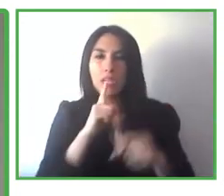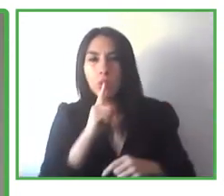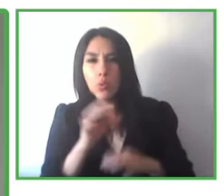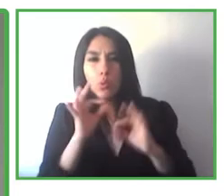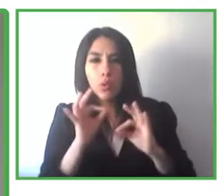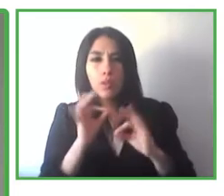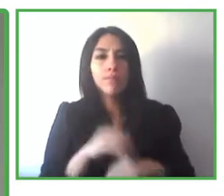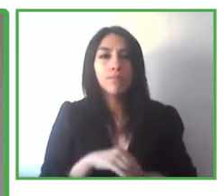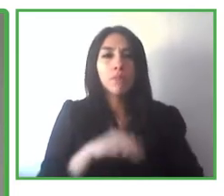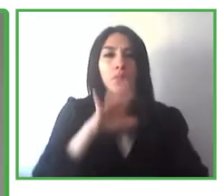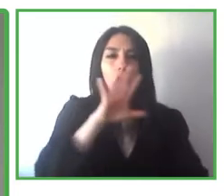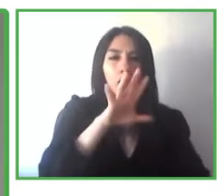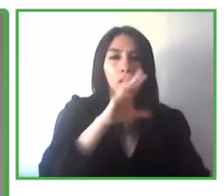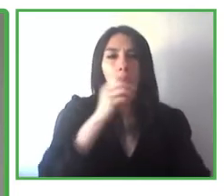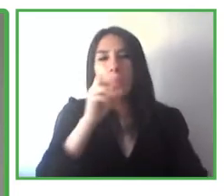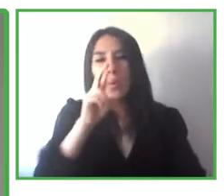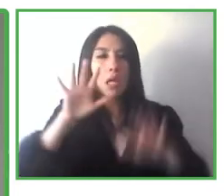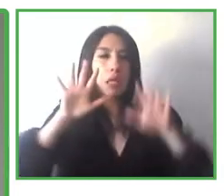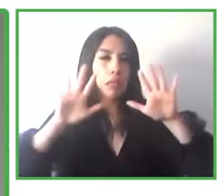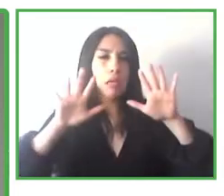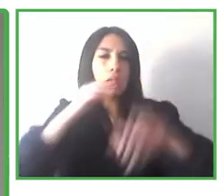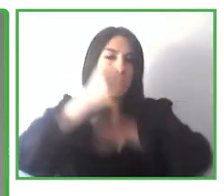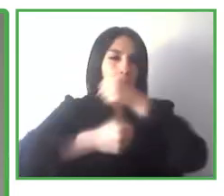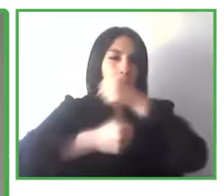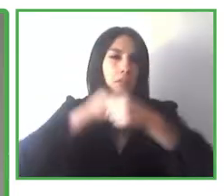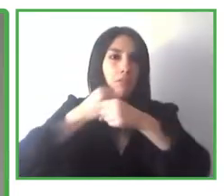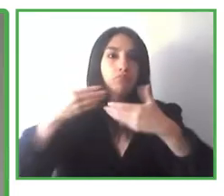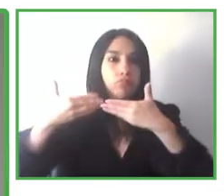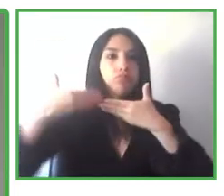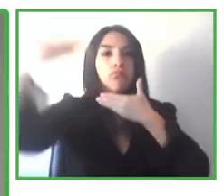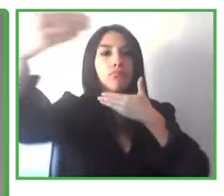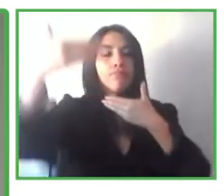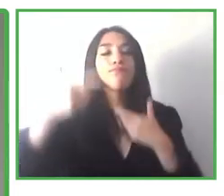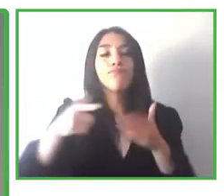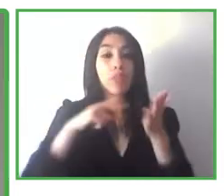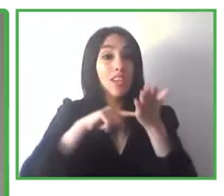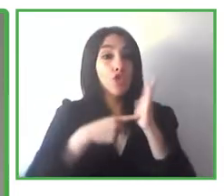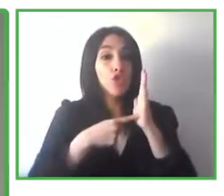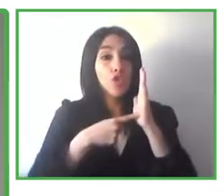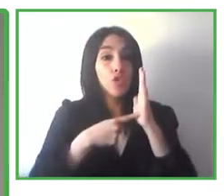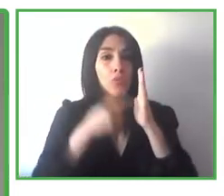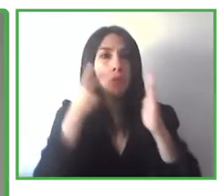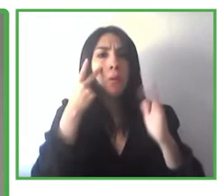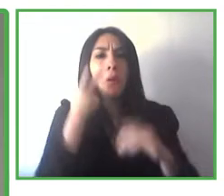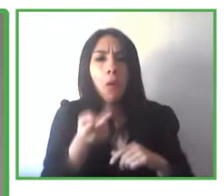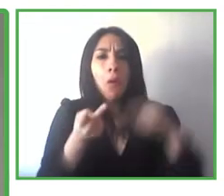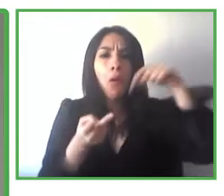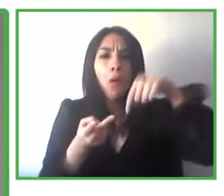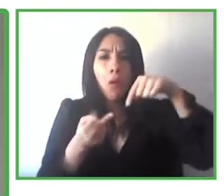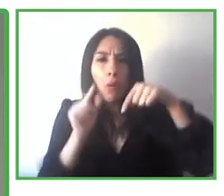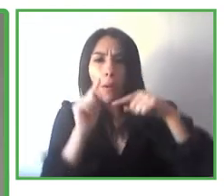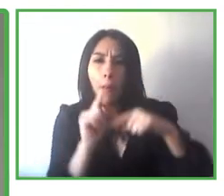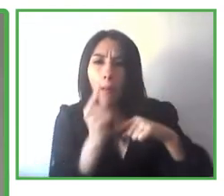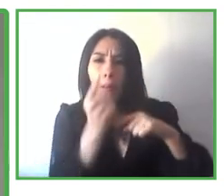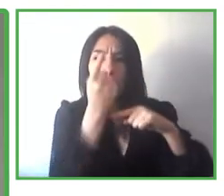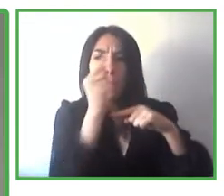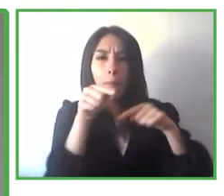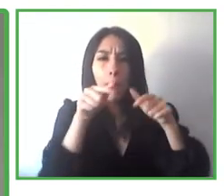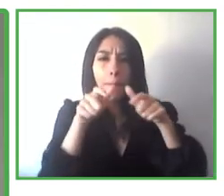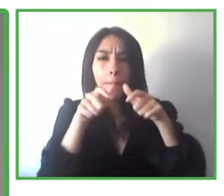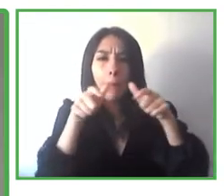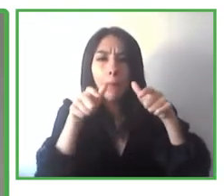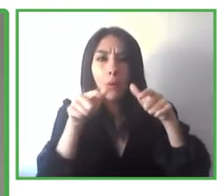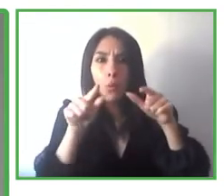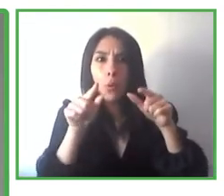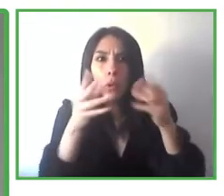a time frame of five to ten years. So there are technologies that we have seen that have come up that have been very innovative that have